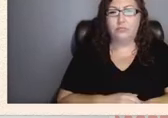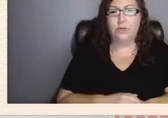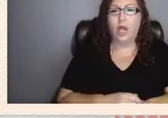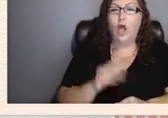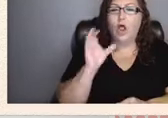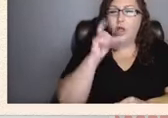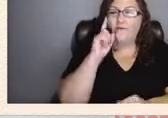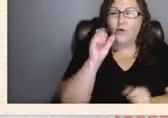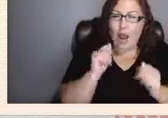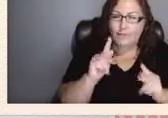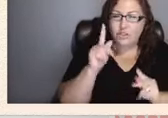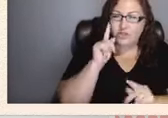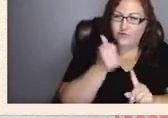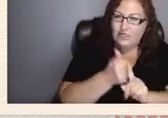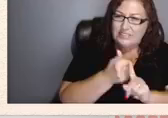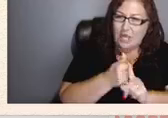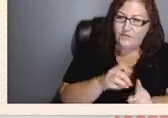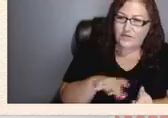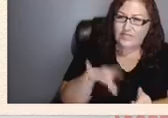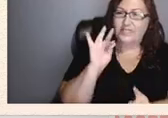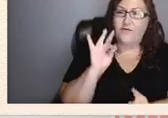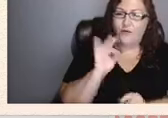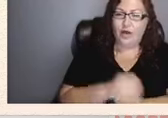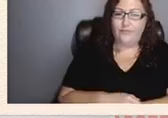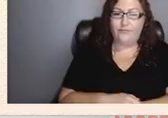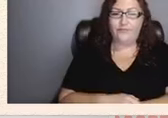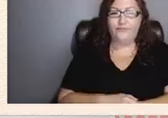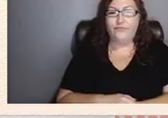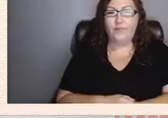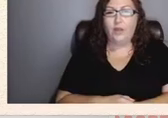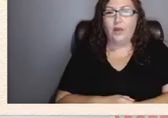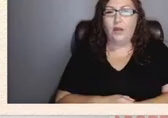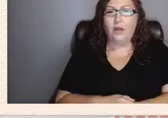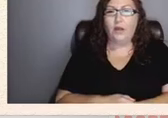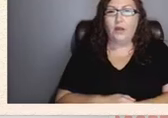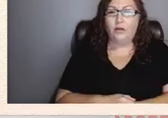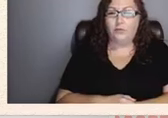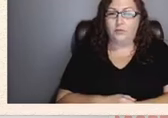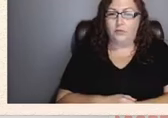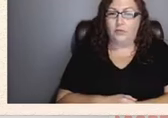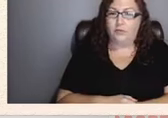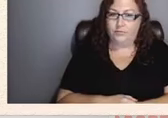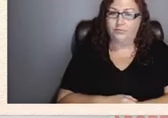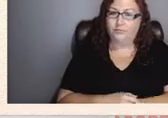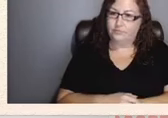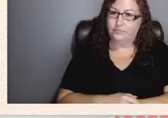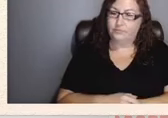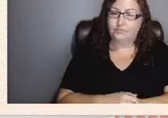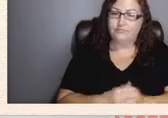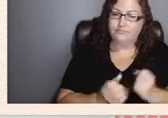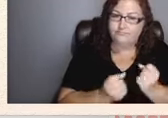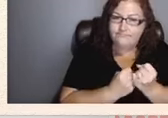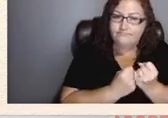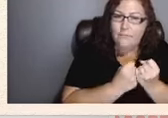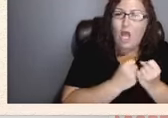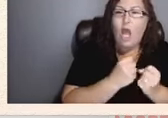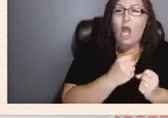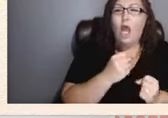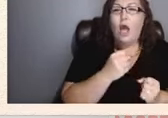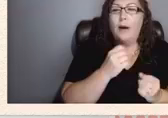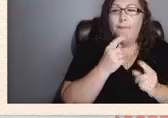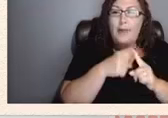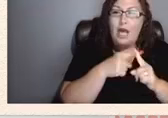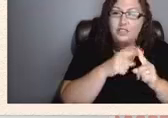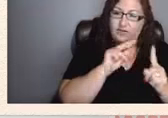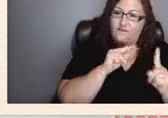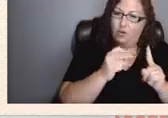for self-discovery nurture a positive view of yourself keep things